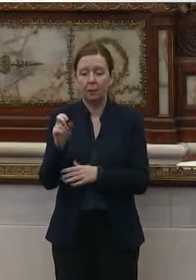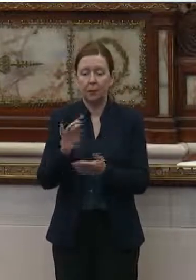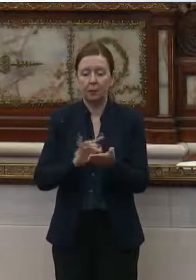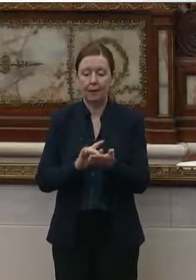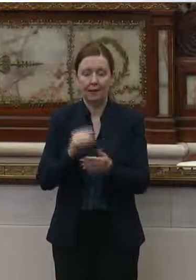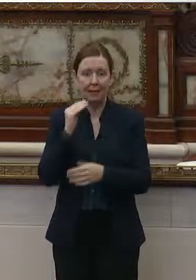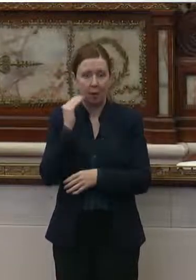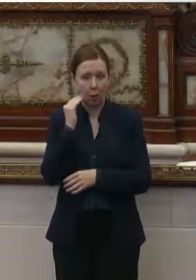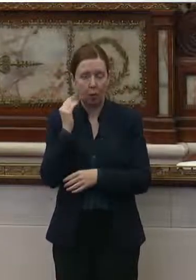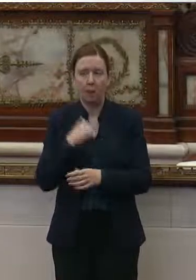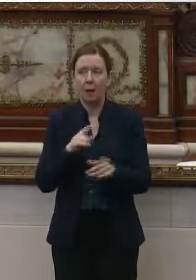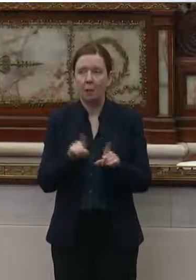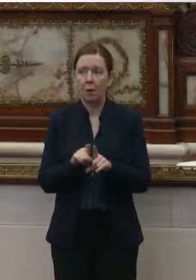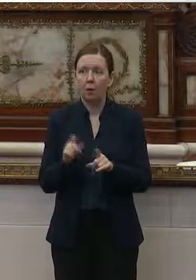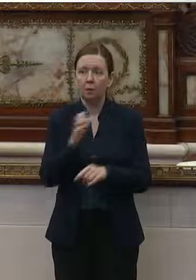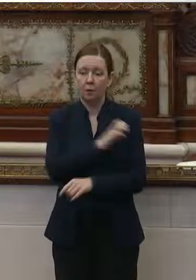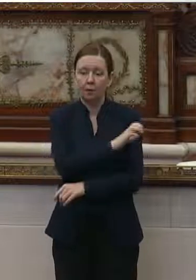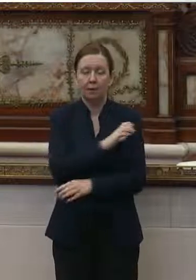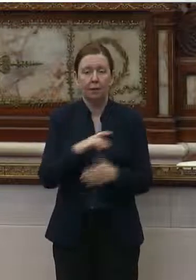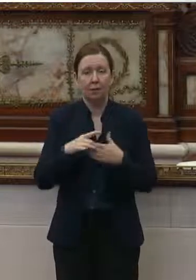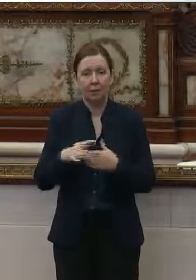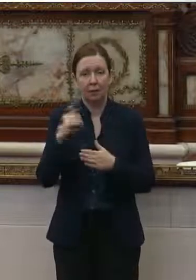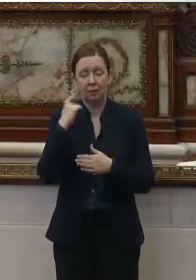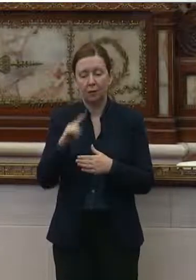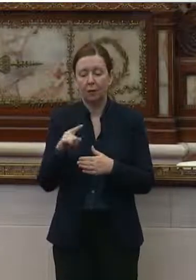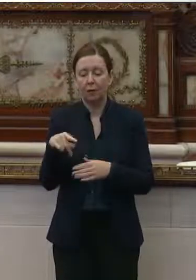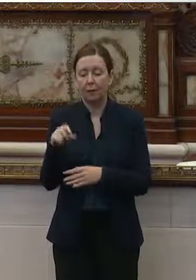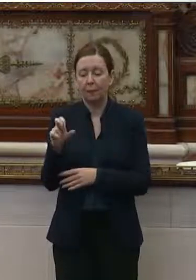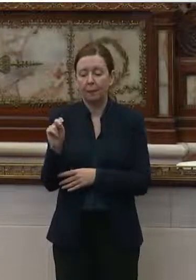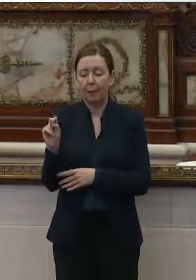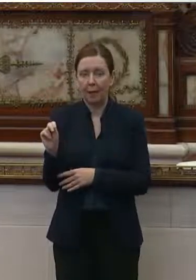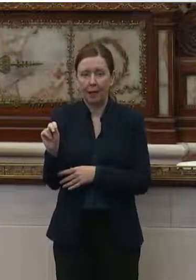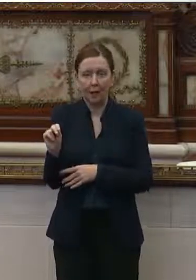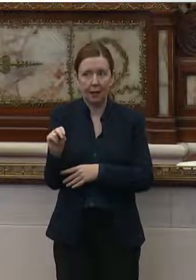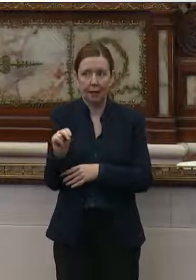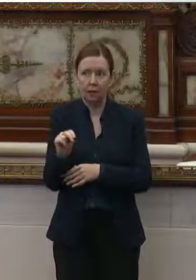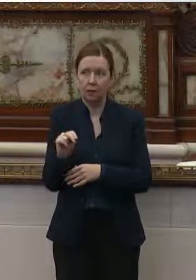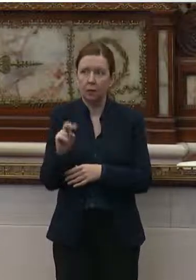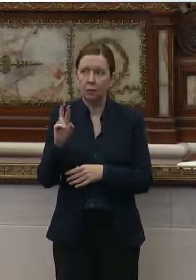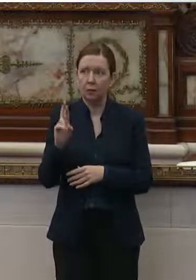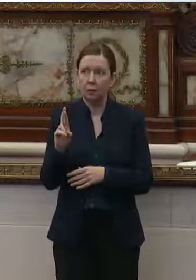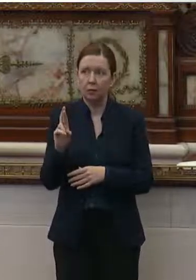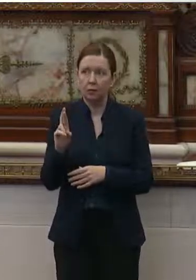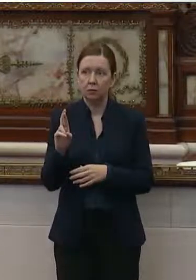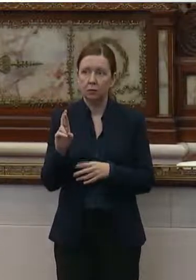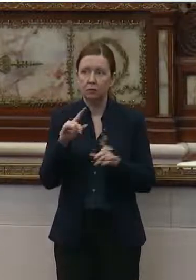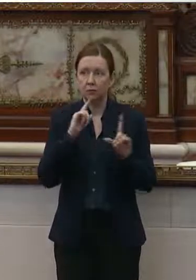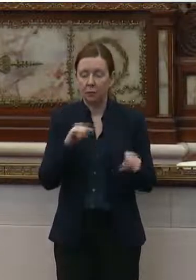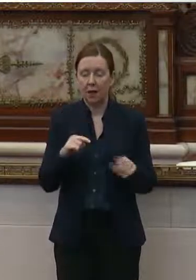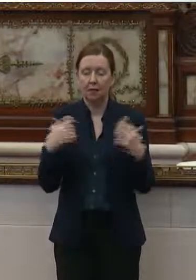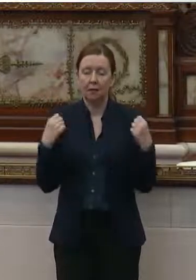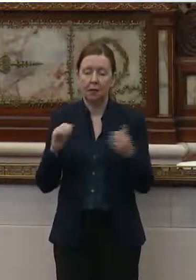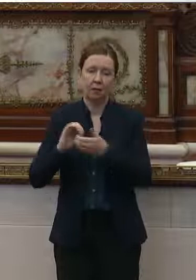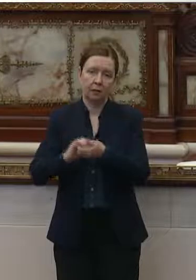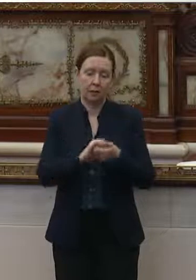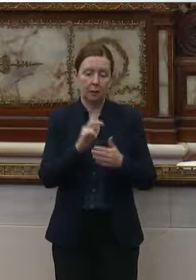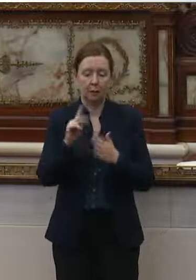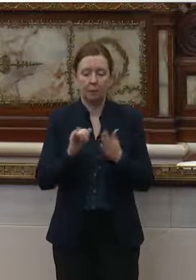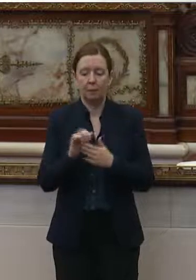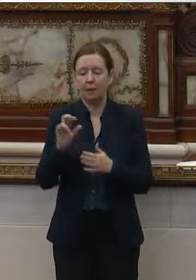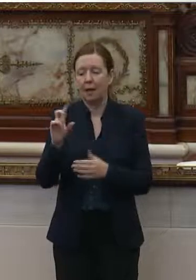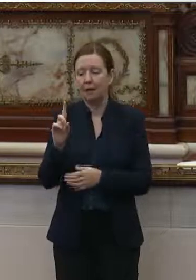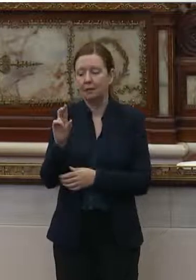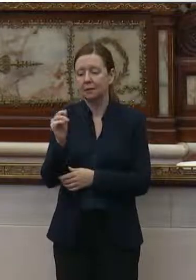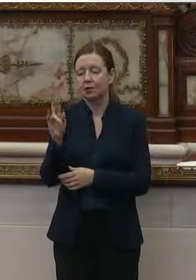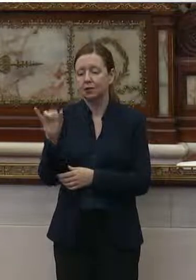Home. And I'm also the clinical lead for the Penn RICB or Regional Response Health Collaborative Program that Dr. Farley